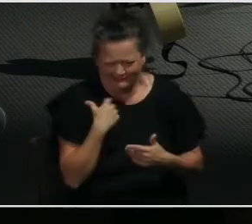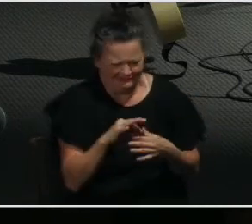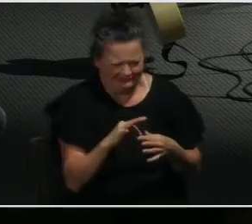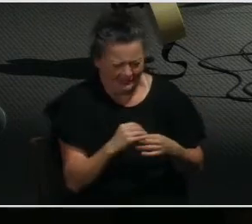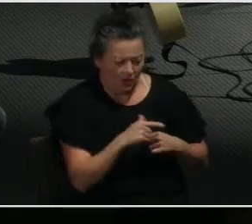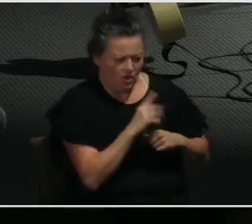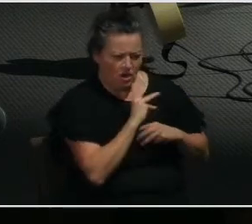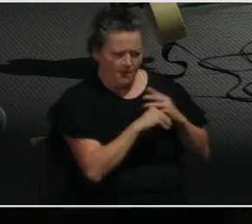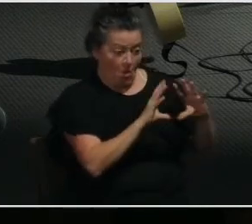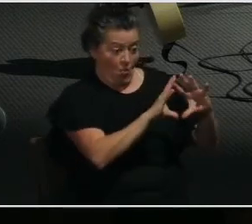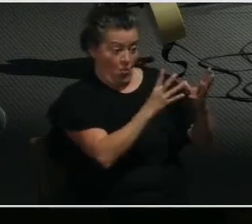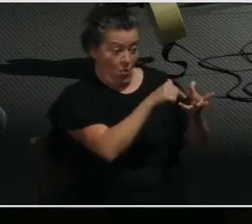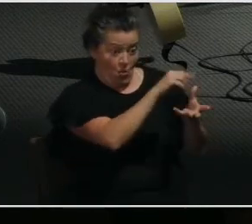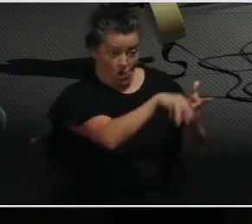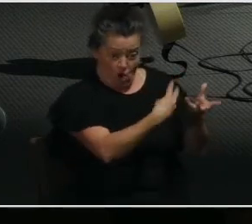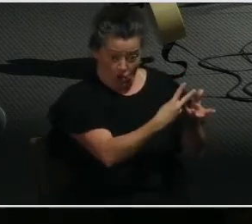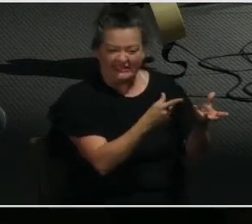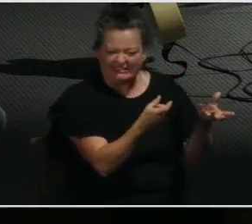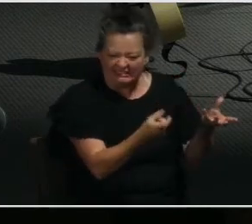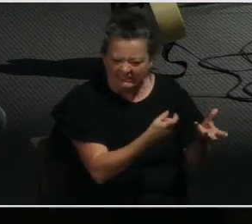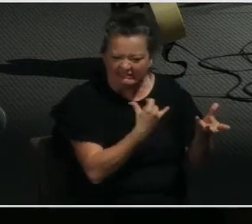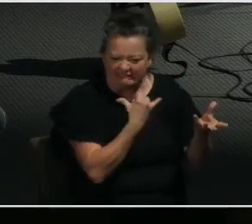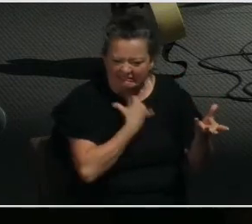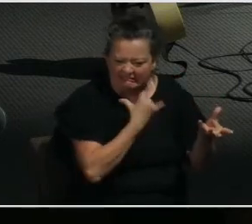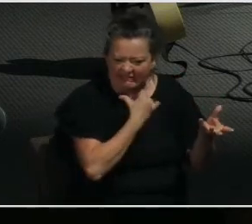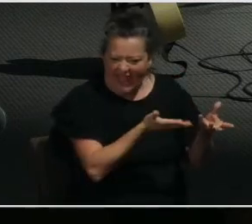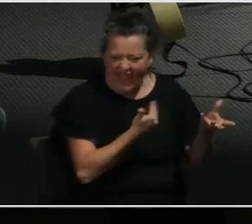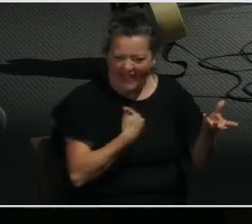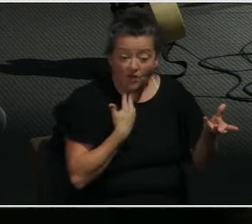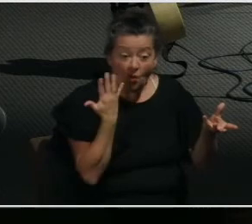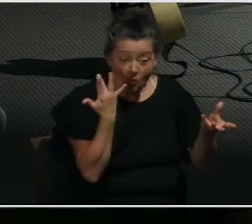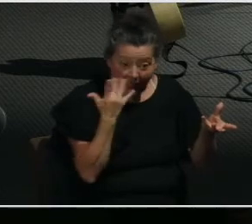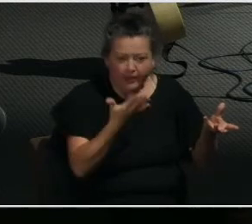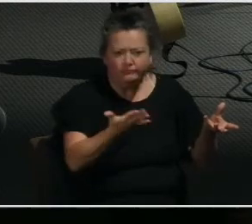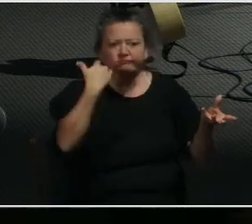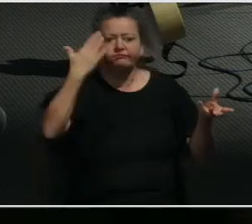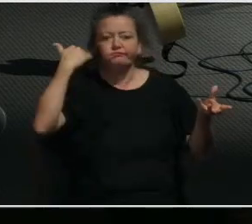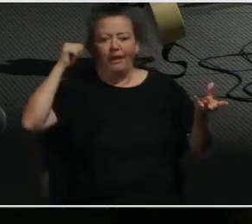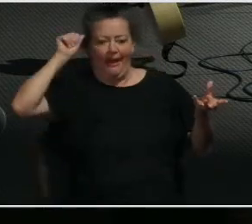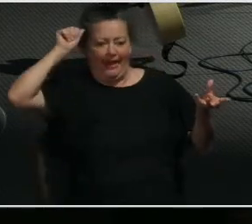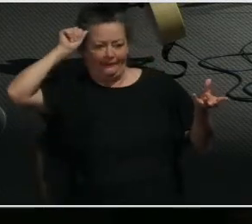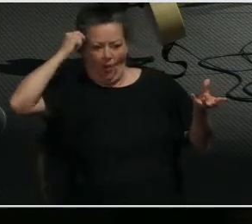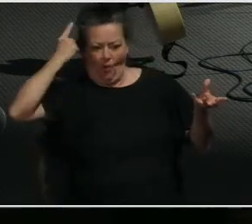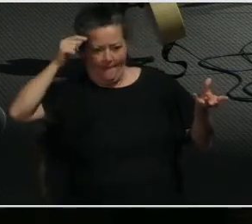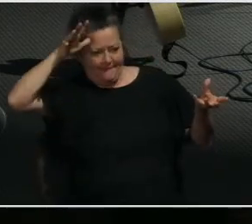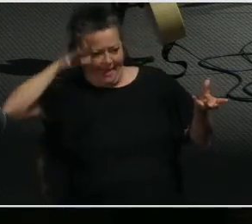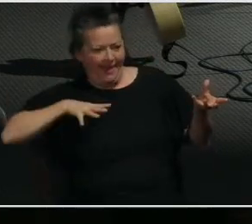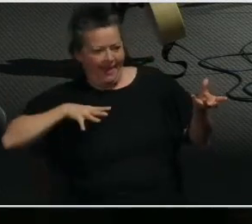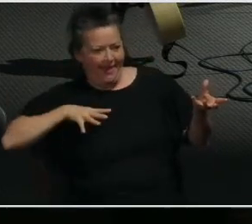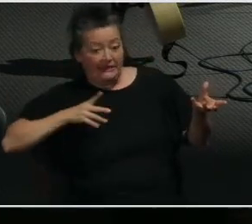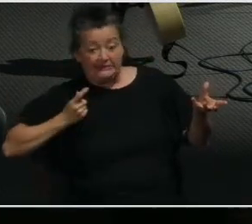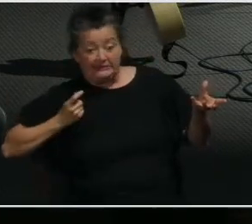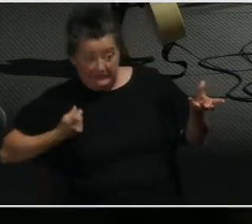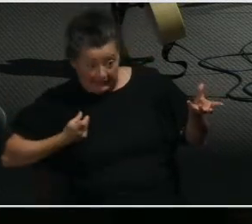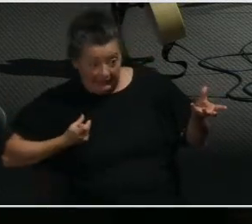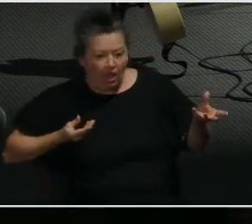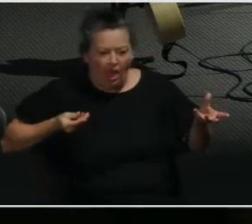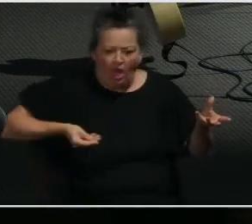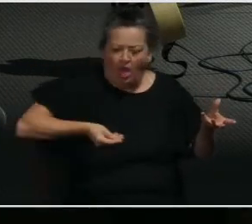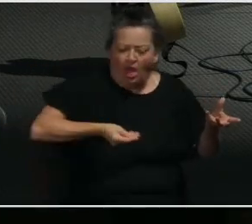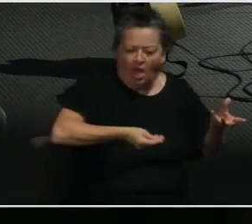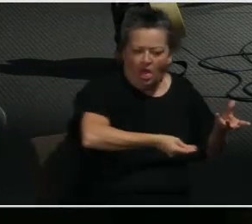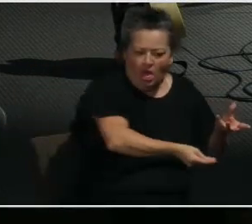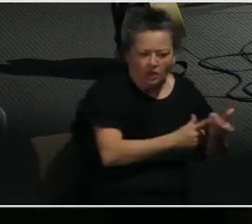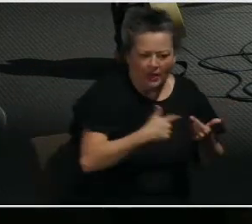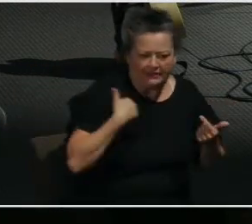of the fall of man, death and sin entered the world? Therefore, death is an inevitable